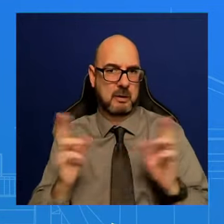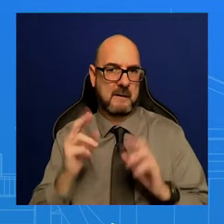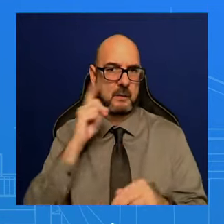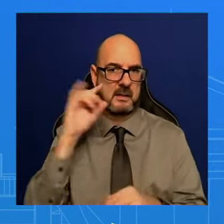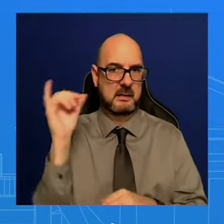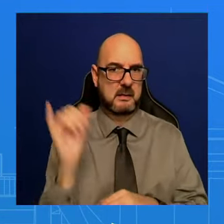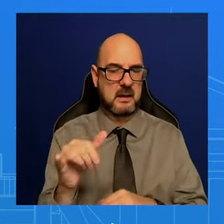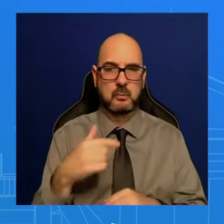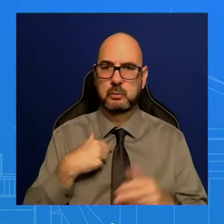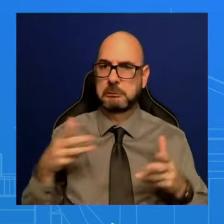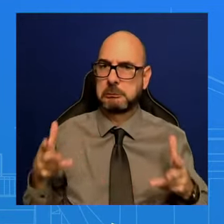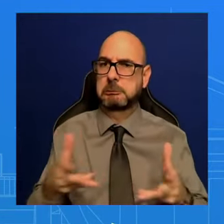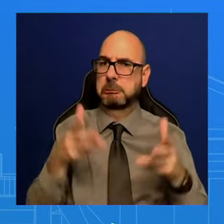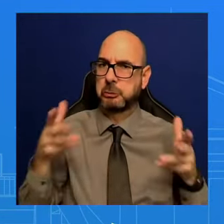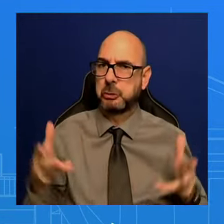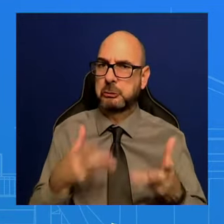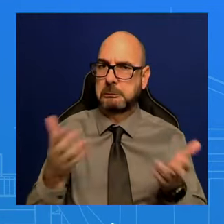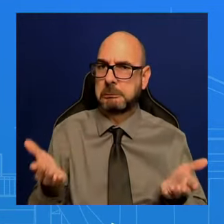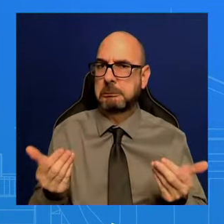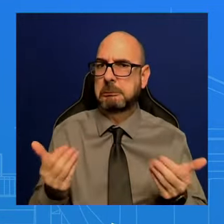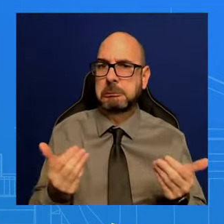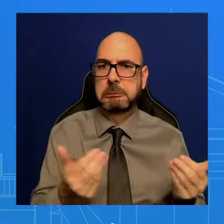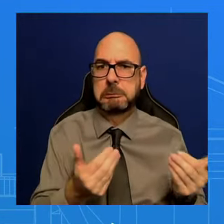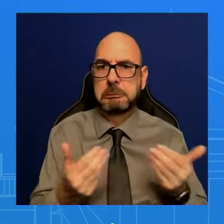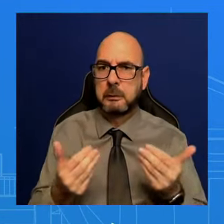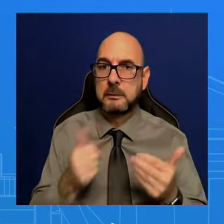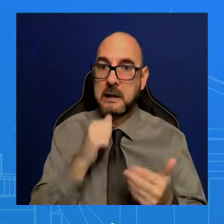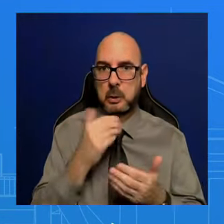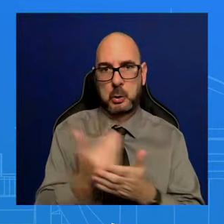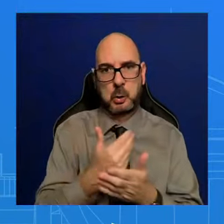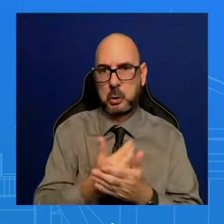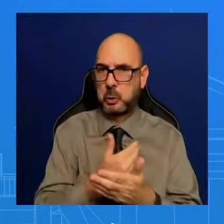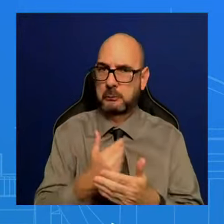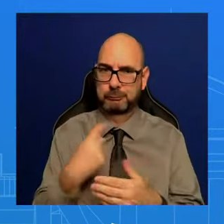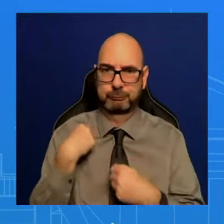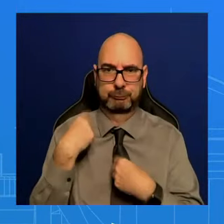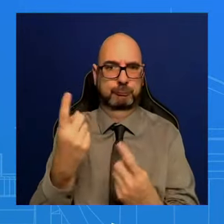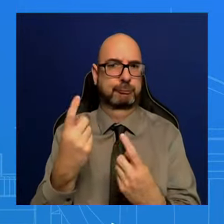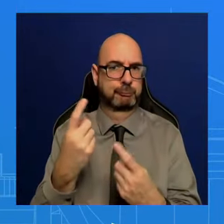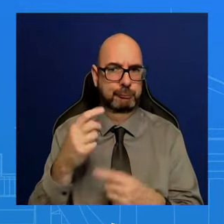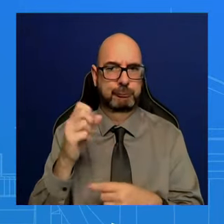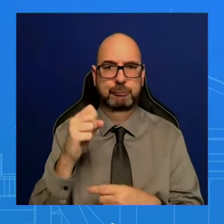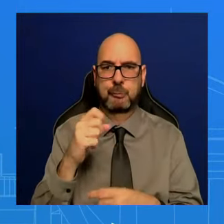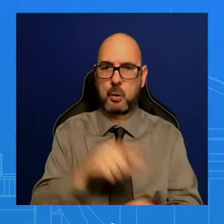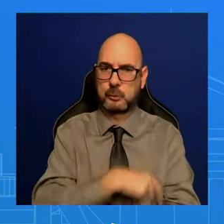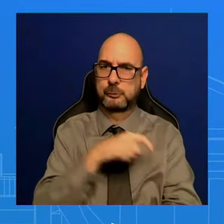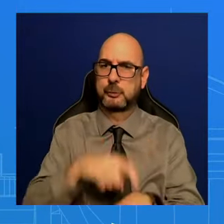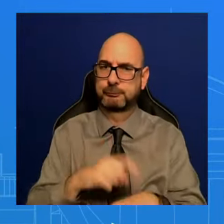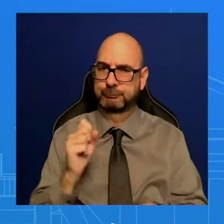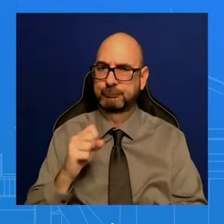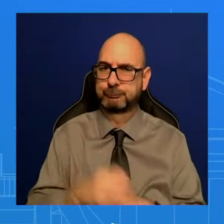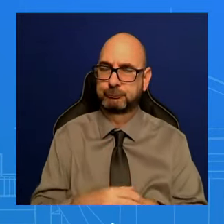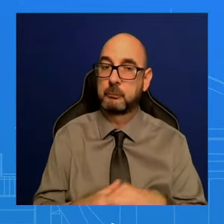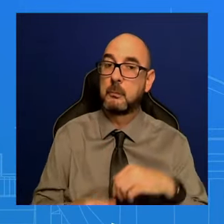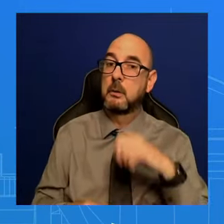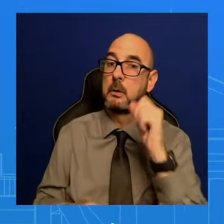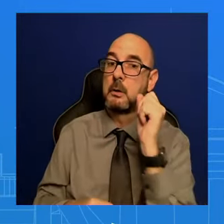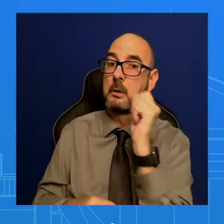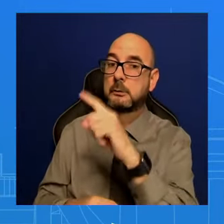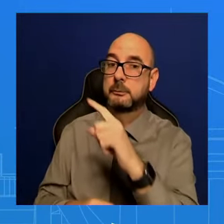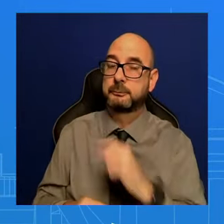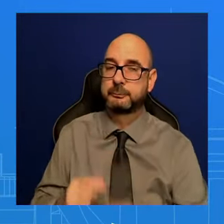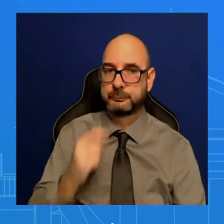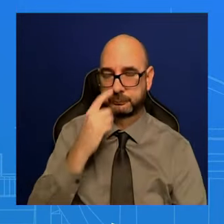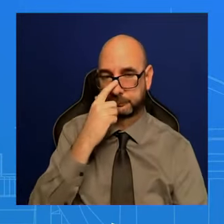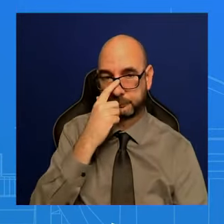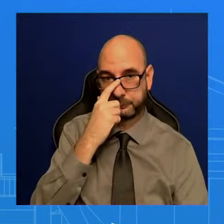been having these conversations for some time now. And one domestic matter. Back in February of 2021, President Biden said Donald